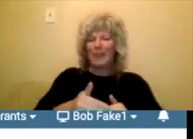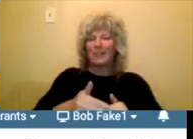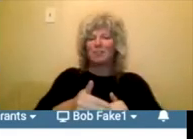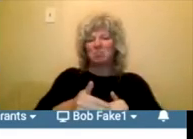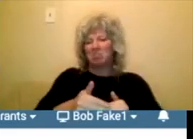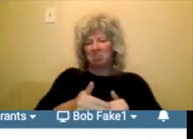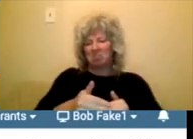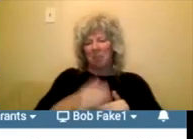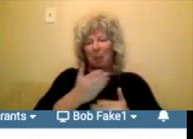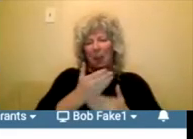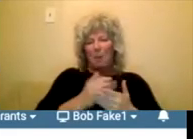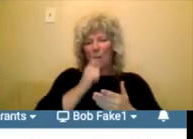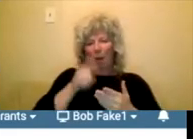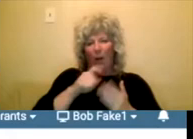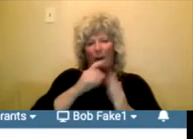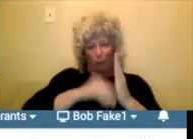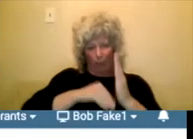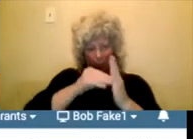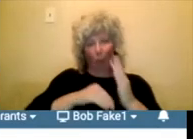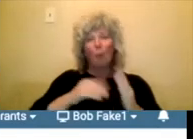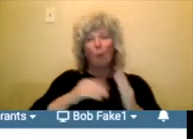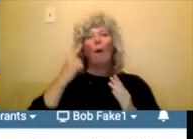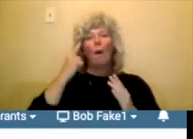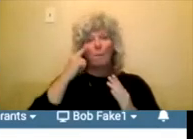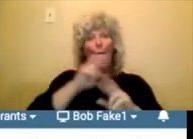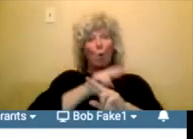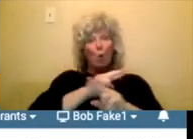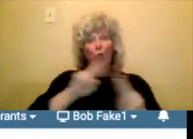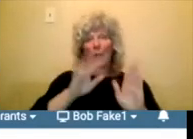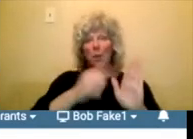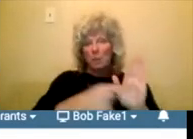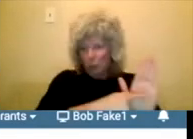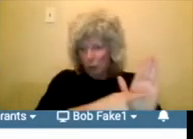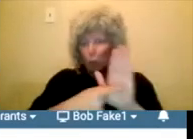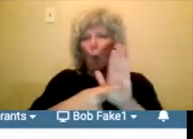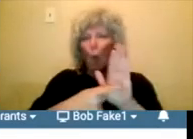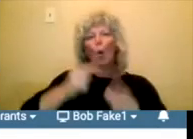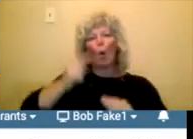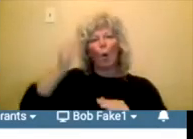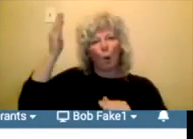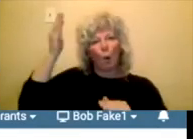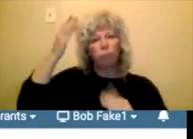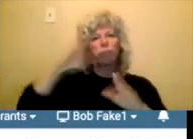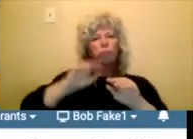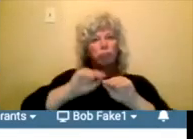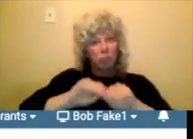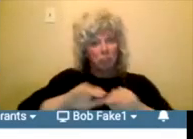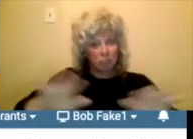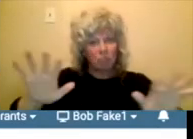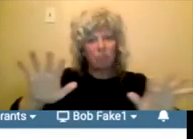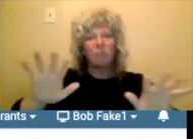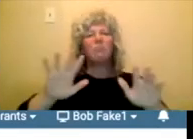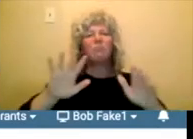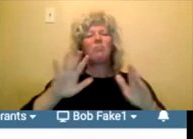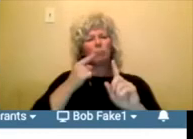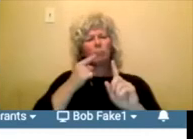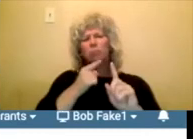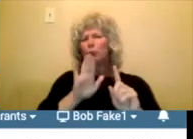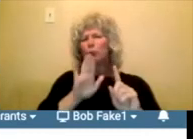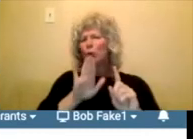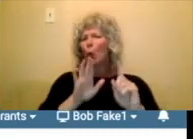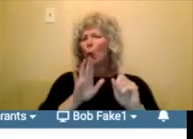dissemination, or art sector. You do have to fill that out. So what is your desired public impact? What's your anticipated impact for